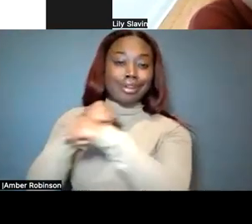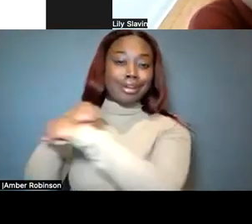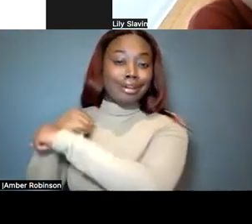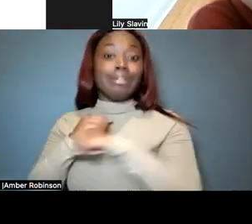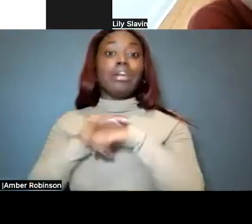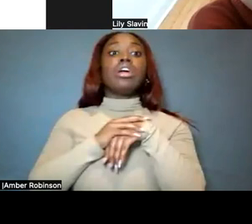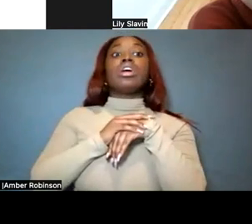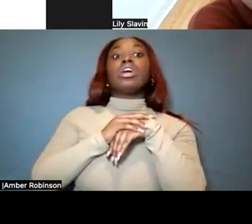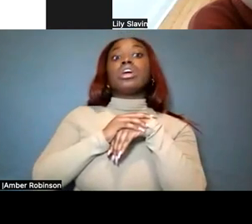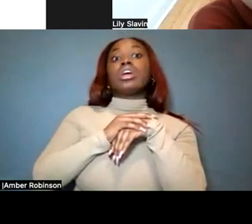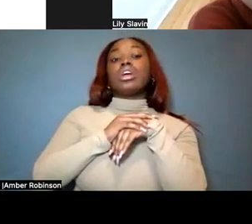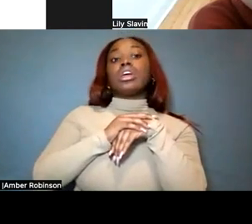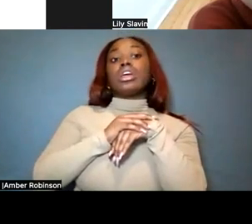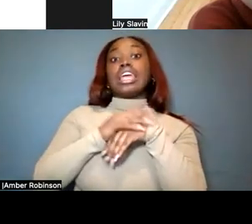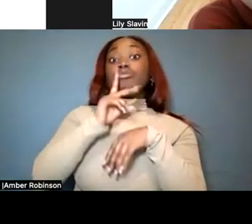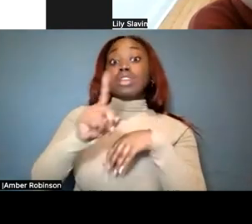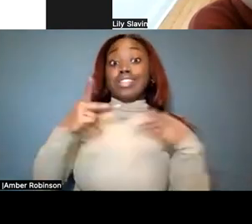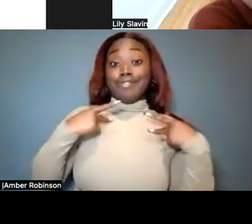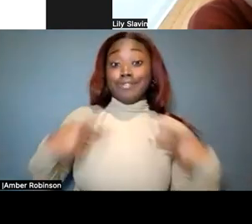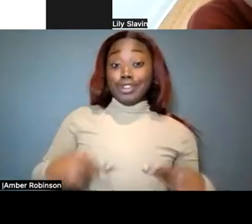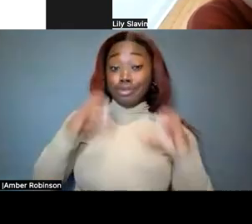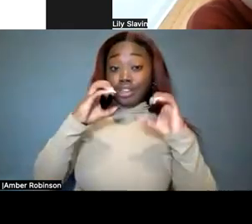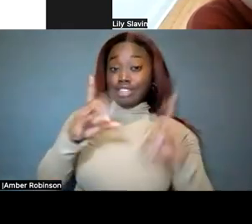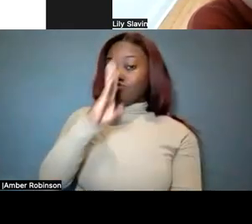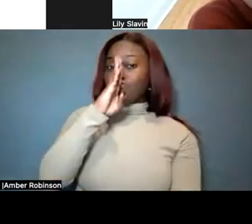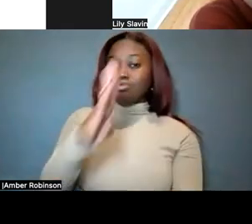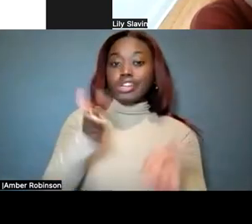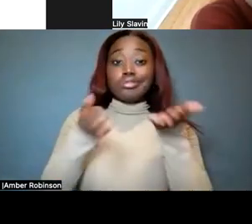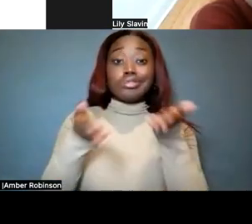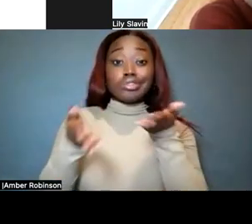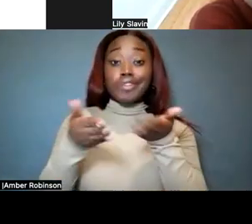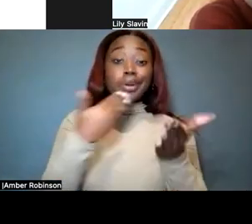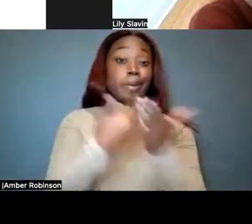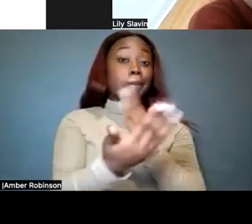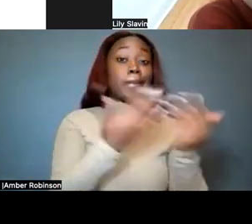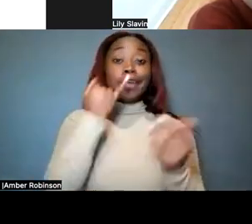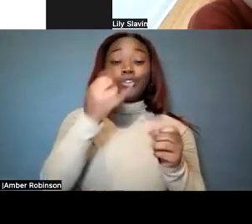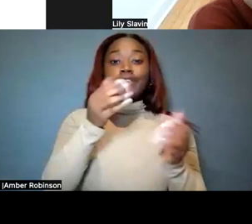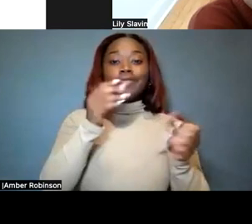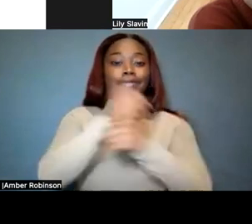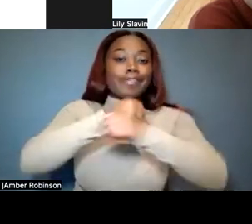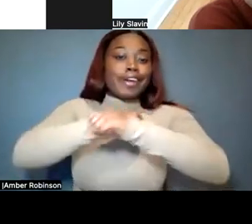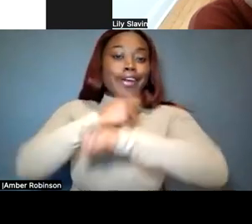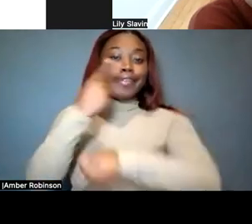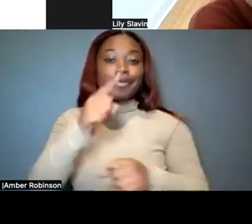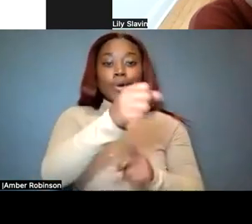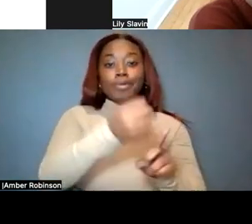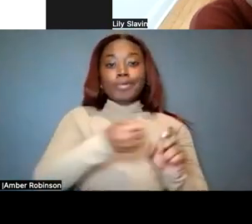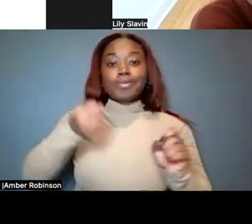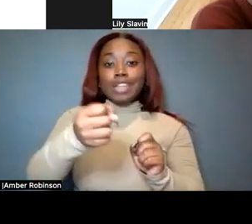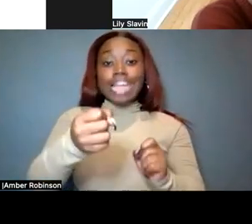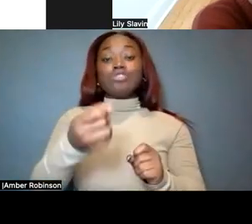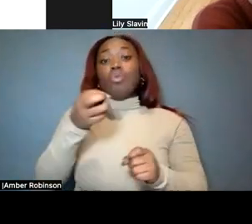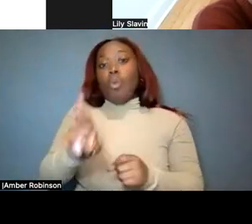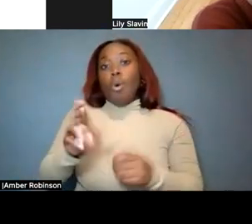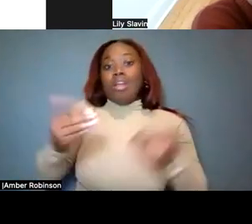And physical education is a direct service. And so whether you're fighting for their placement or them to have a paraeducator,